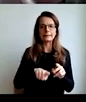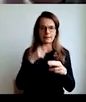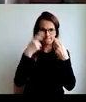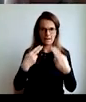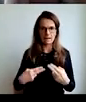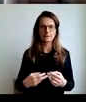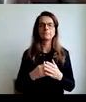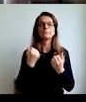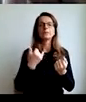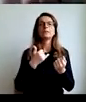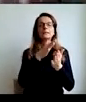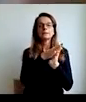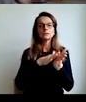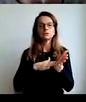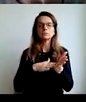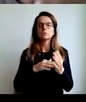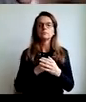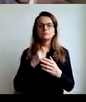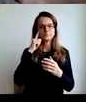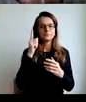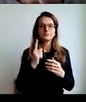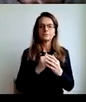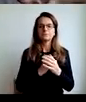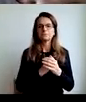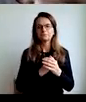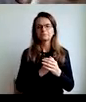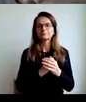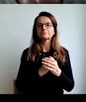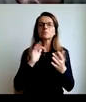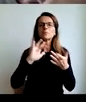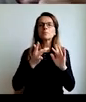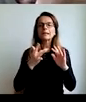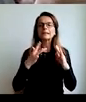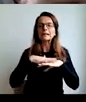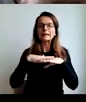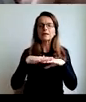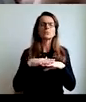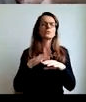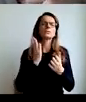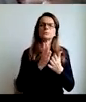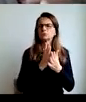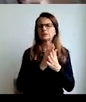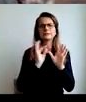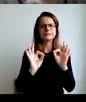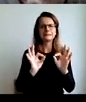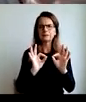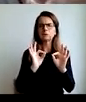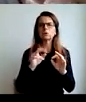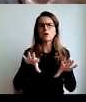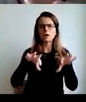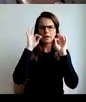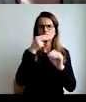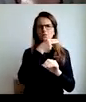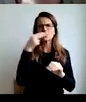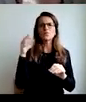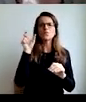focus, think it's really difficult, start with the quotes, there is a number of quotes